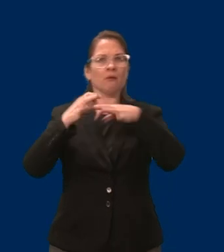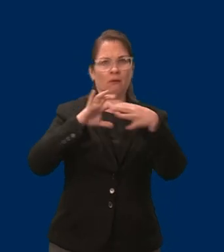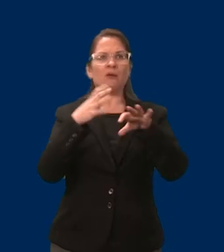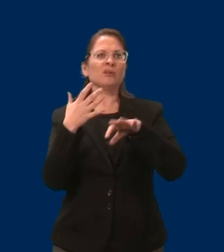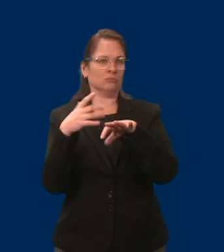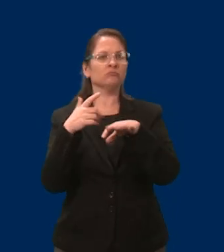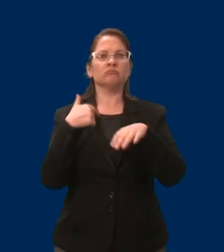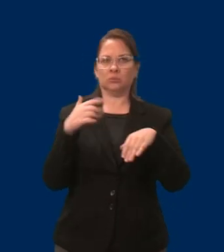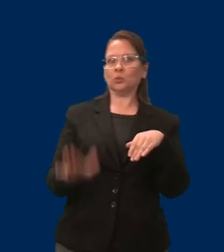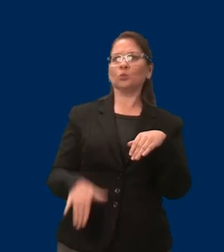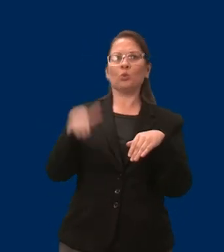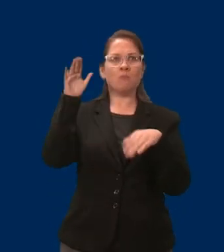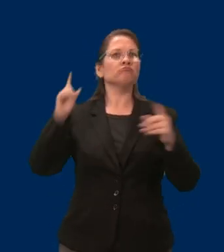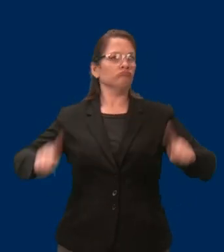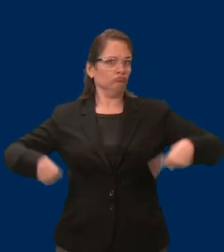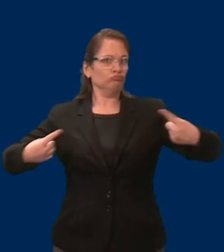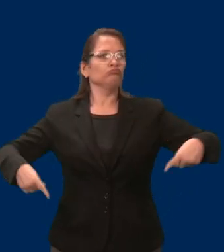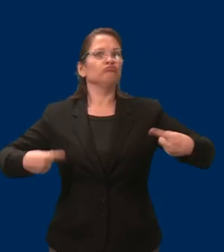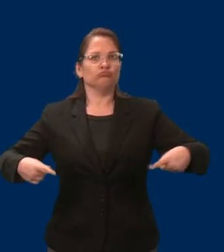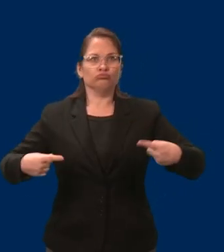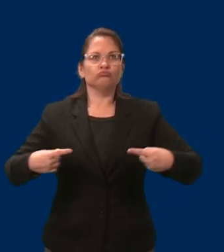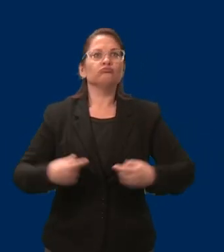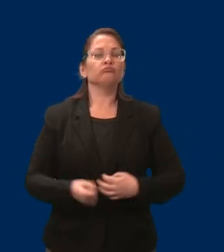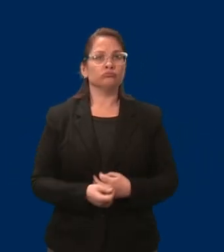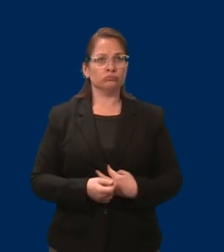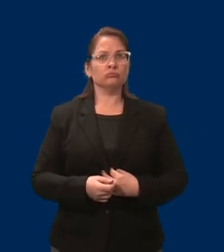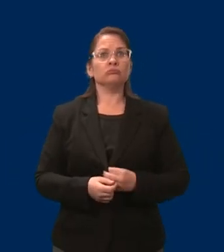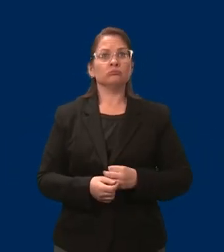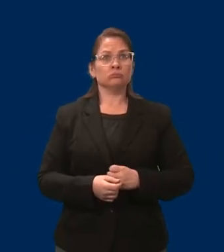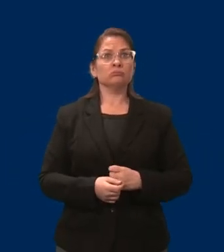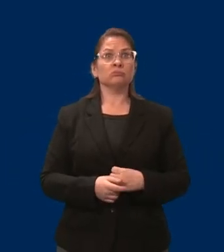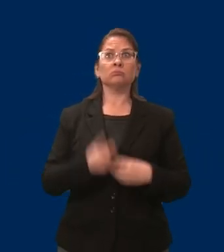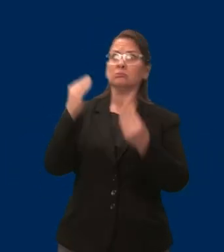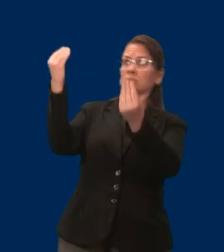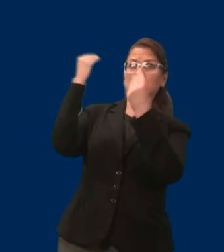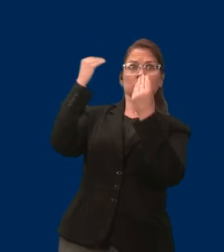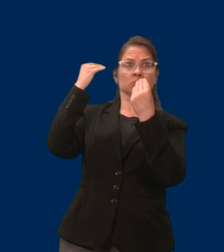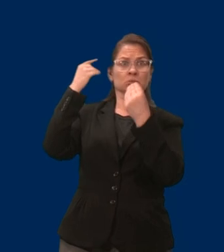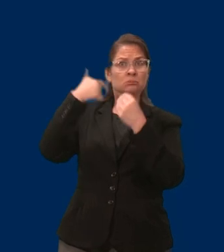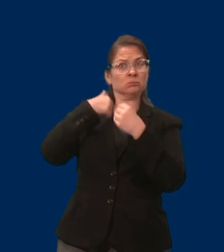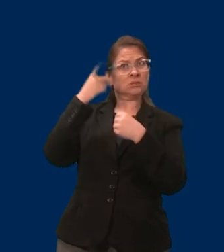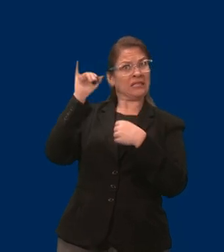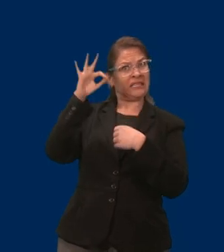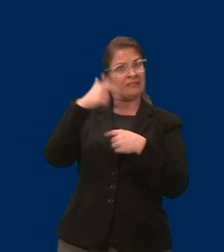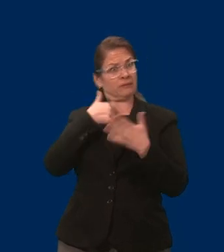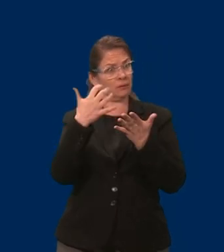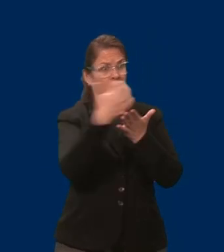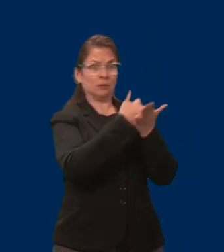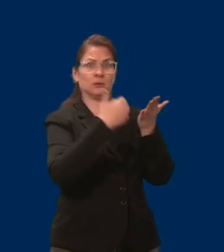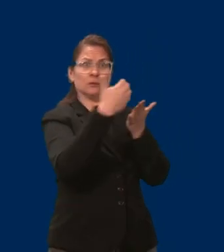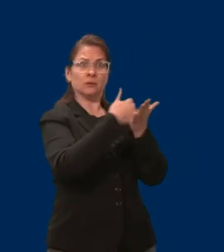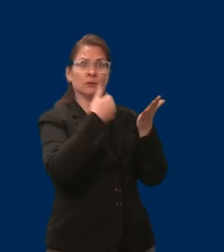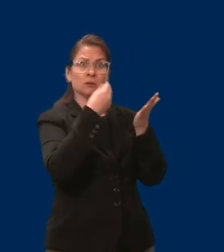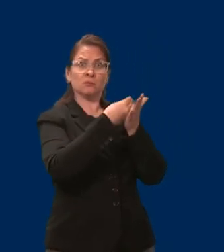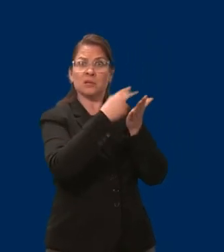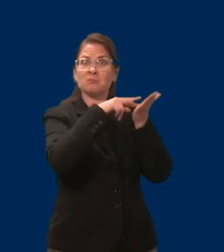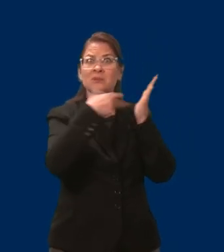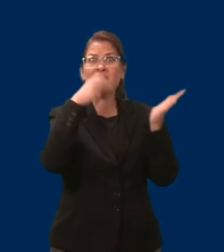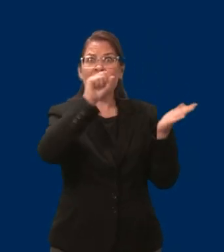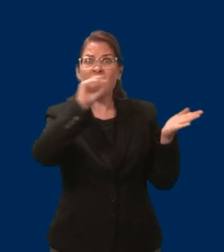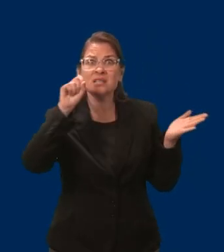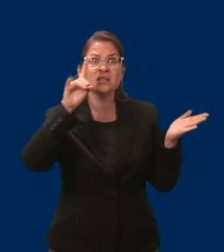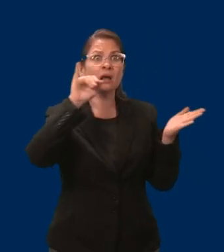understanding that if I made too much money, I would be kicked off of social security and state services that I need to live,